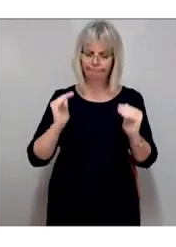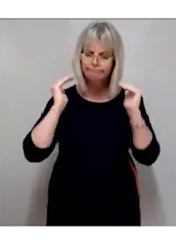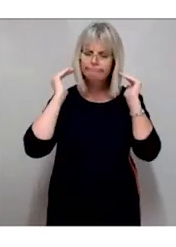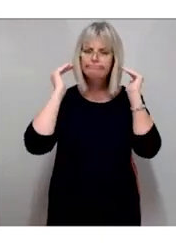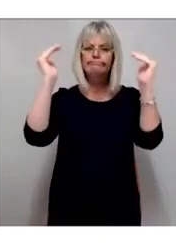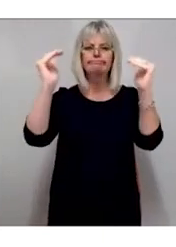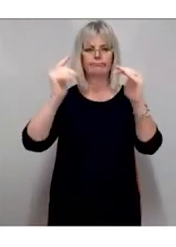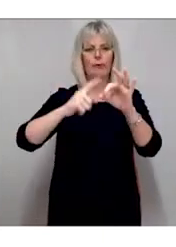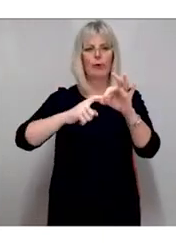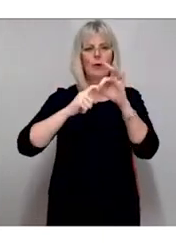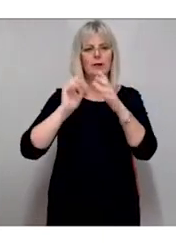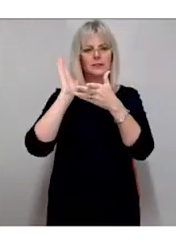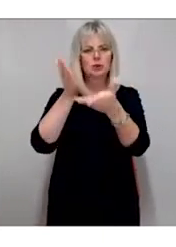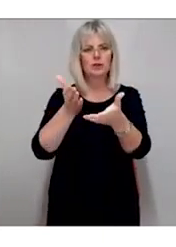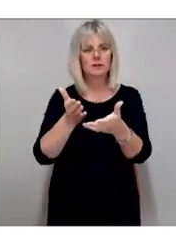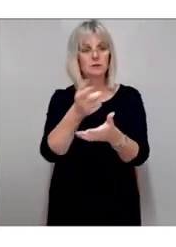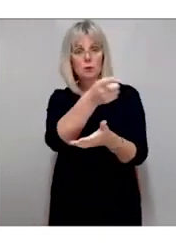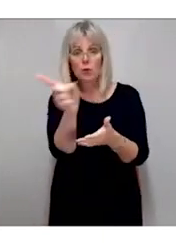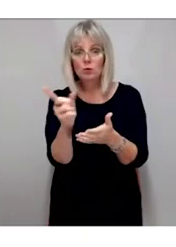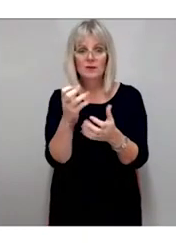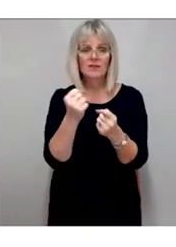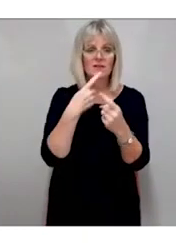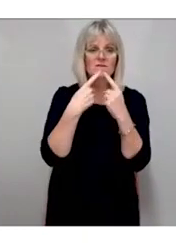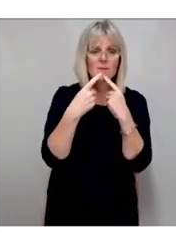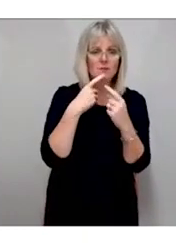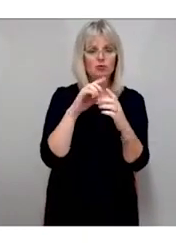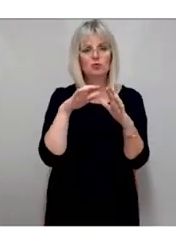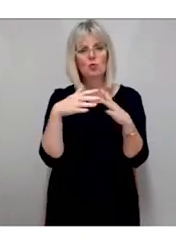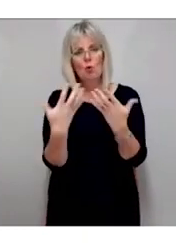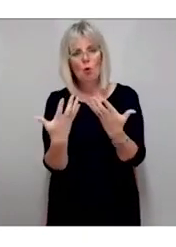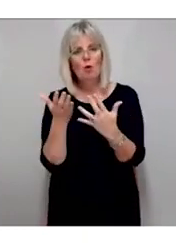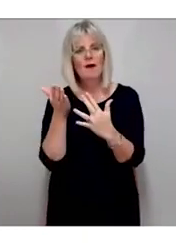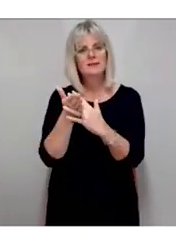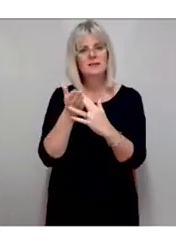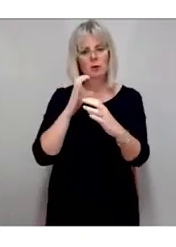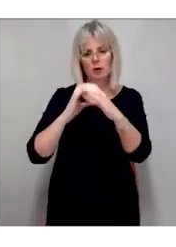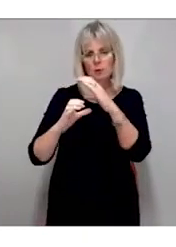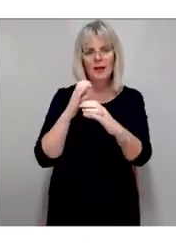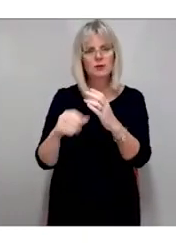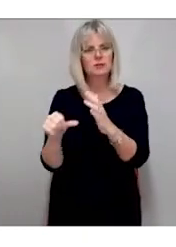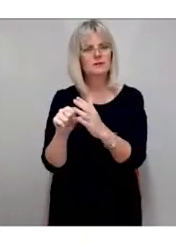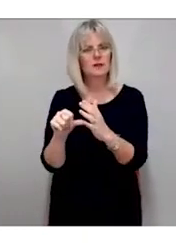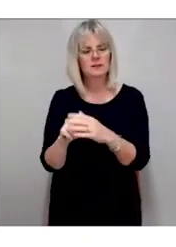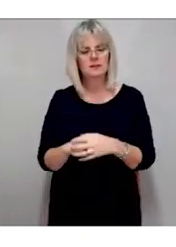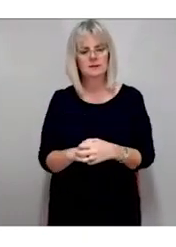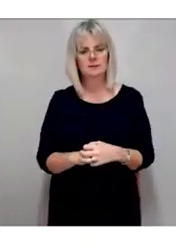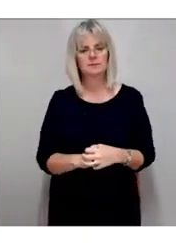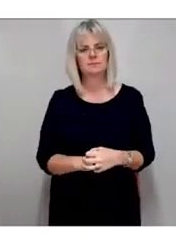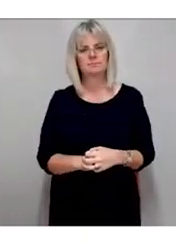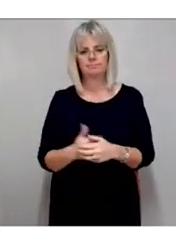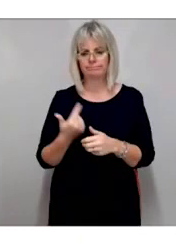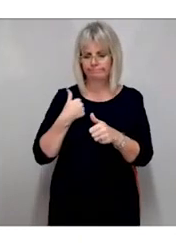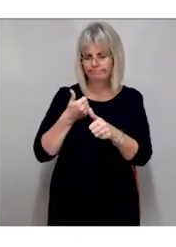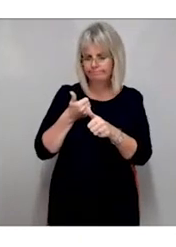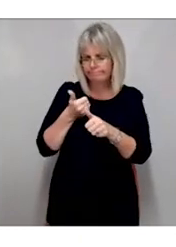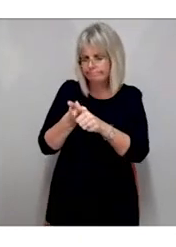information or communication disabilities. We work with organisations representing people with a wide variety of disabilities